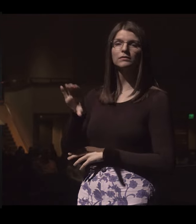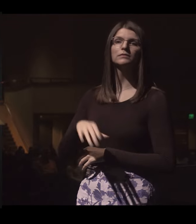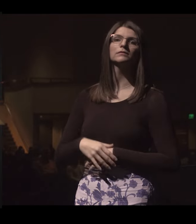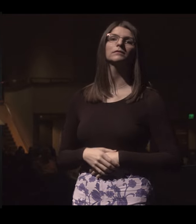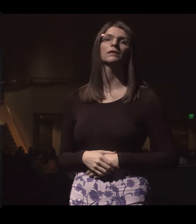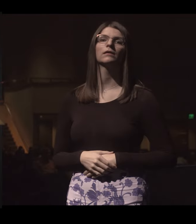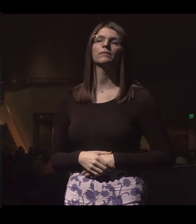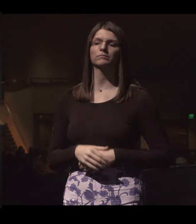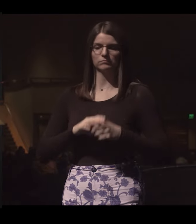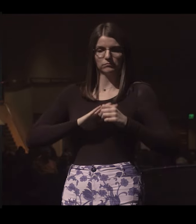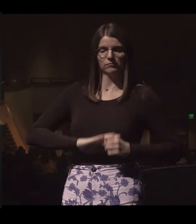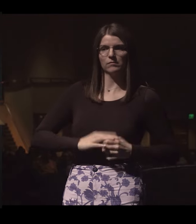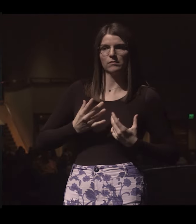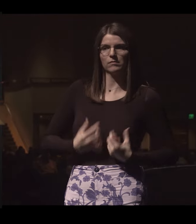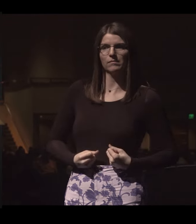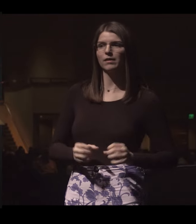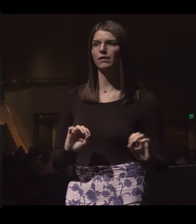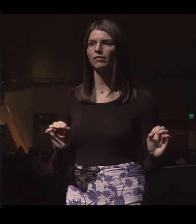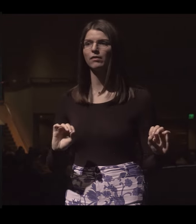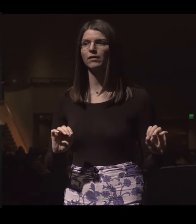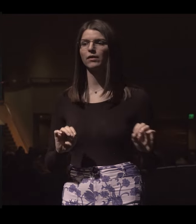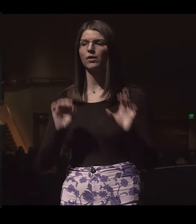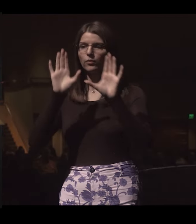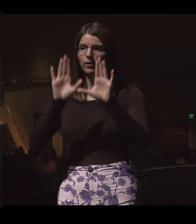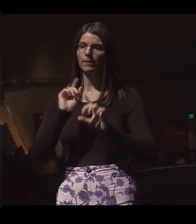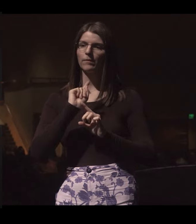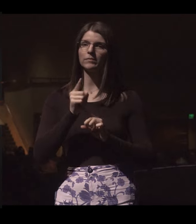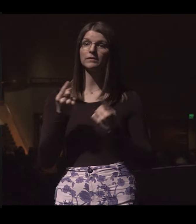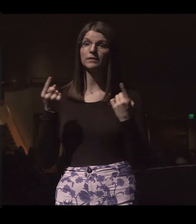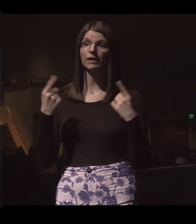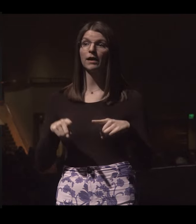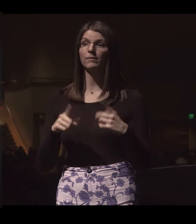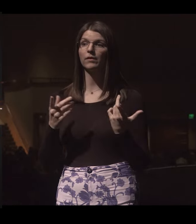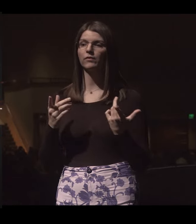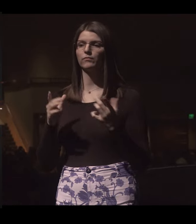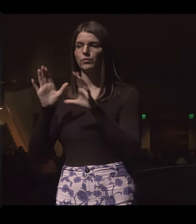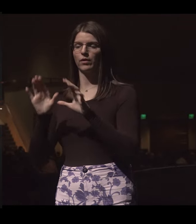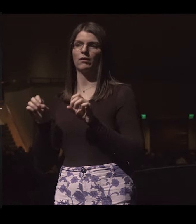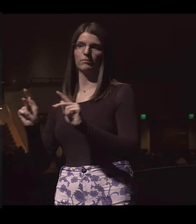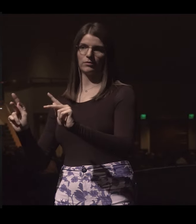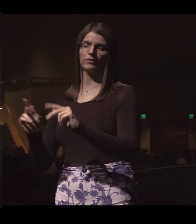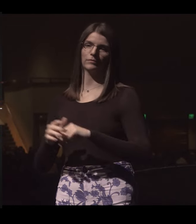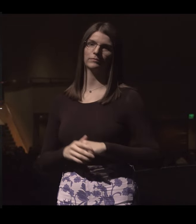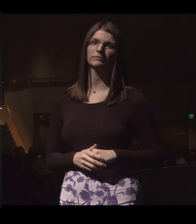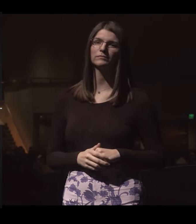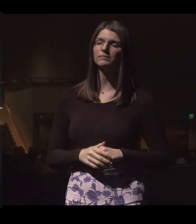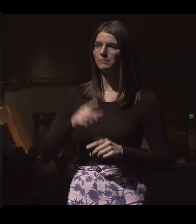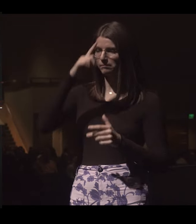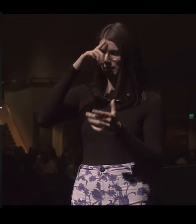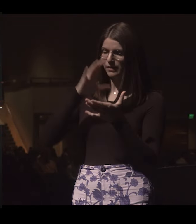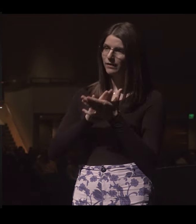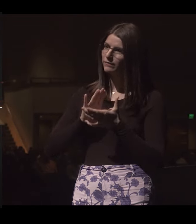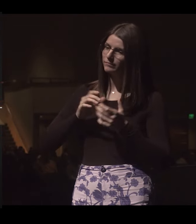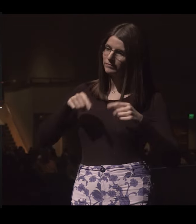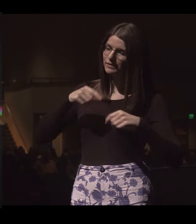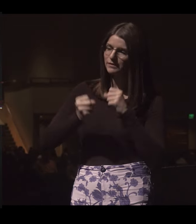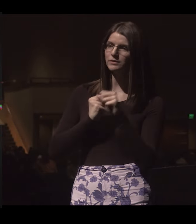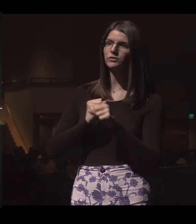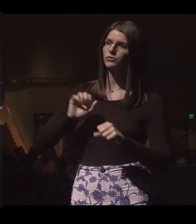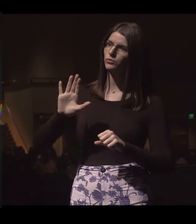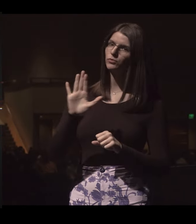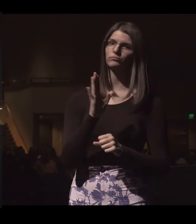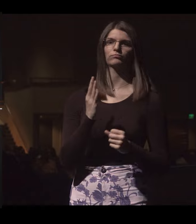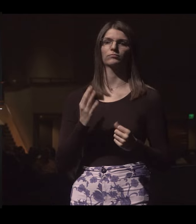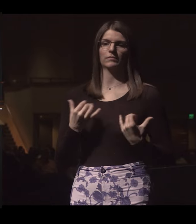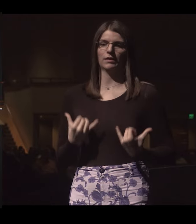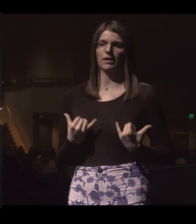Let nothing hold you back. Great moments are born from great opportunity. Believe this is your year. Now